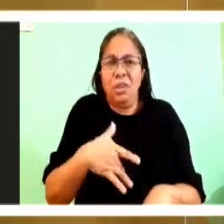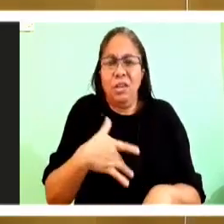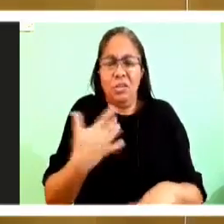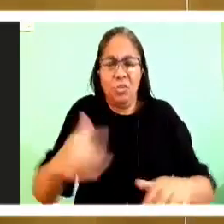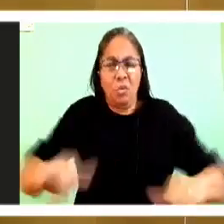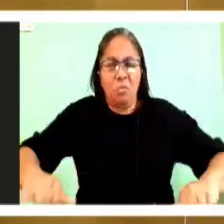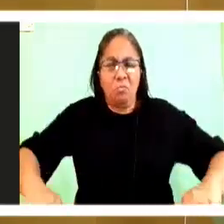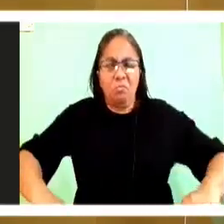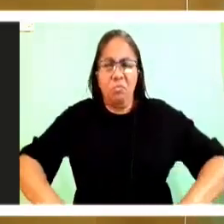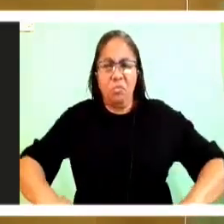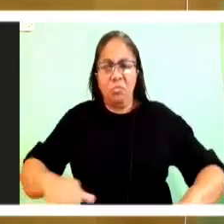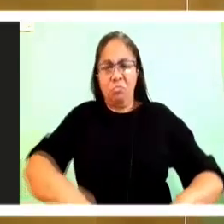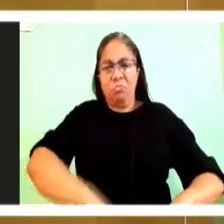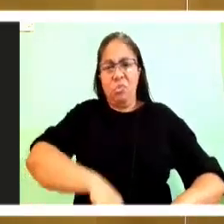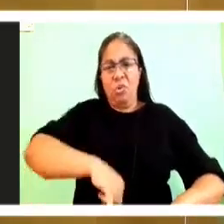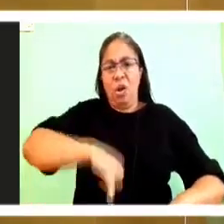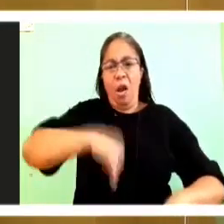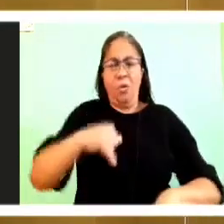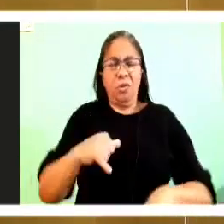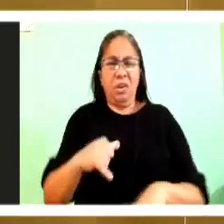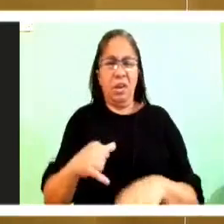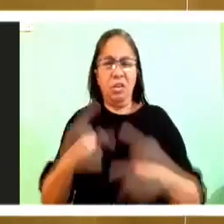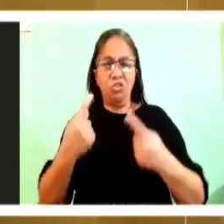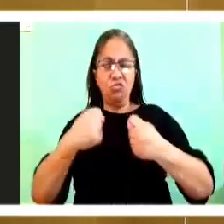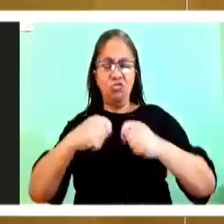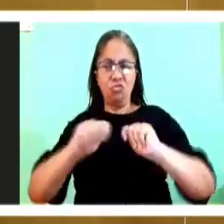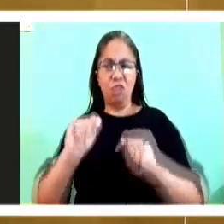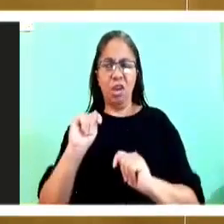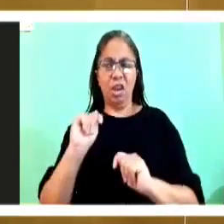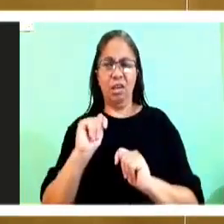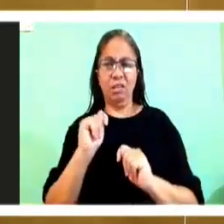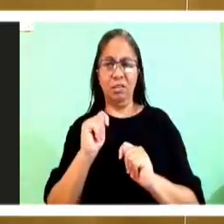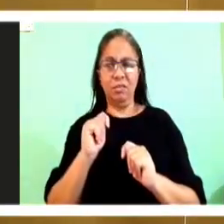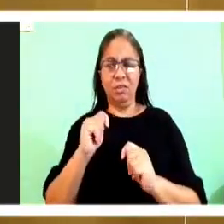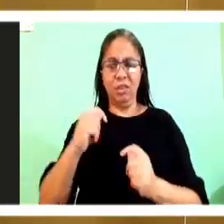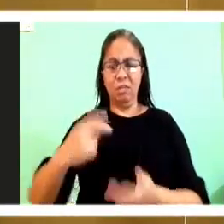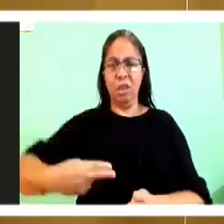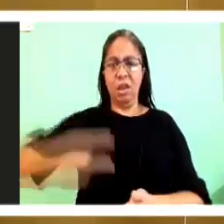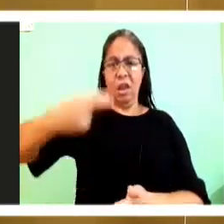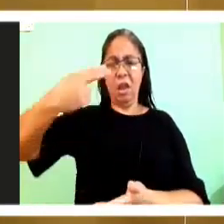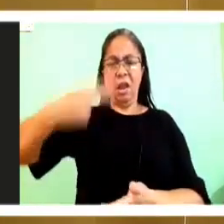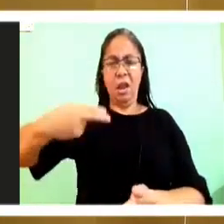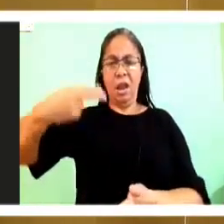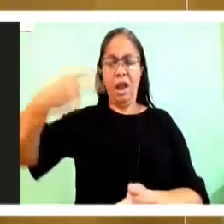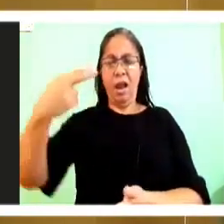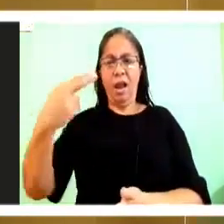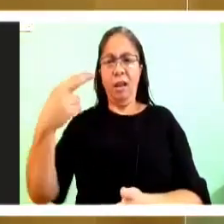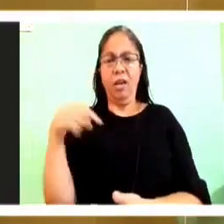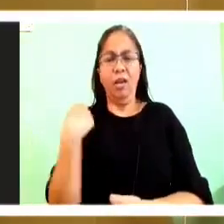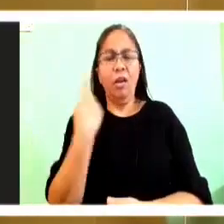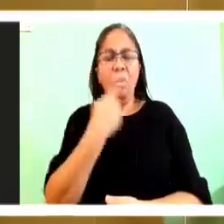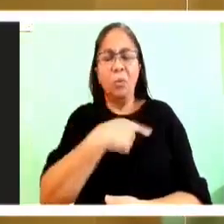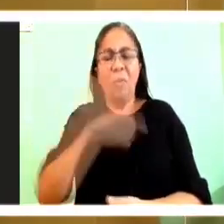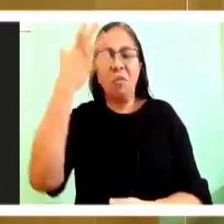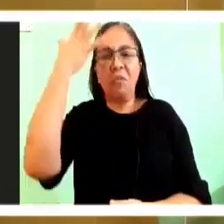trying so hard to make something of ourselves that we have forgotten the most fundamental truth.